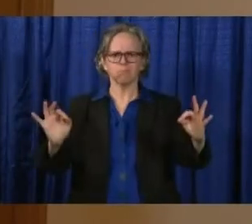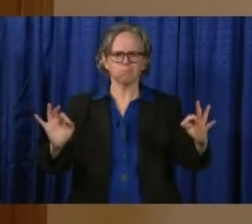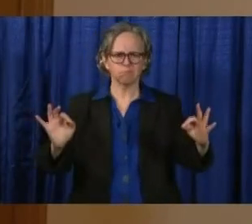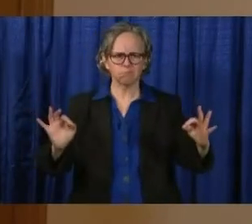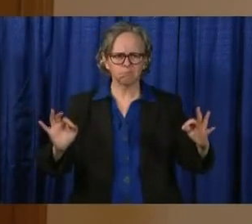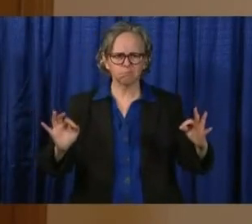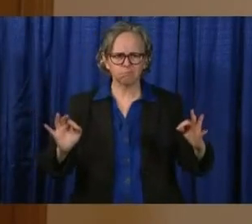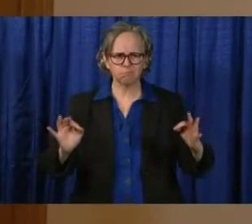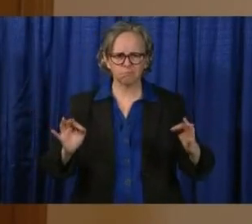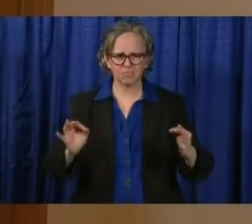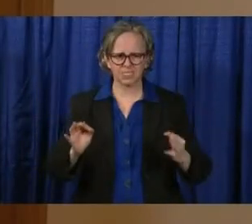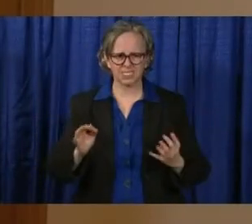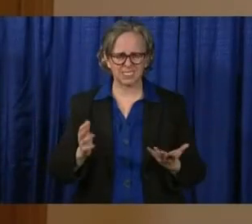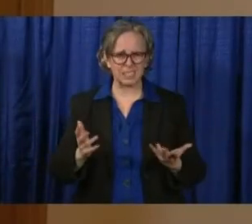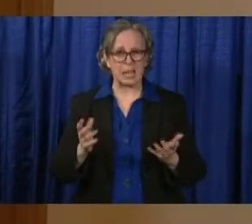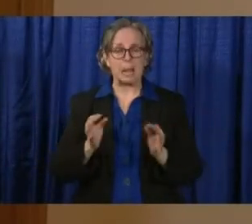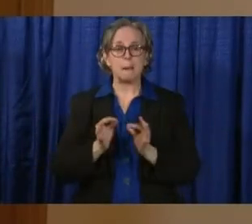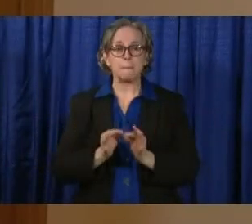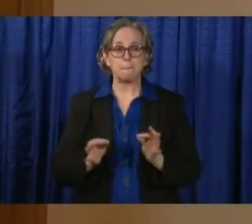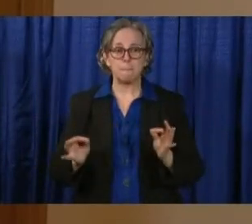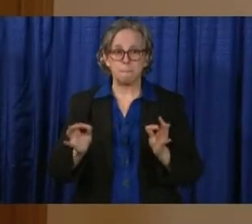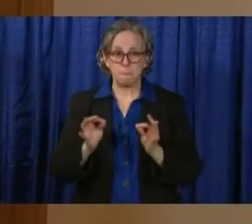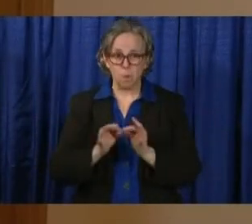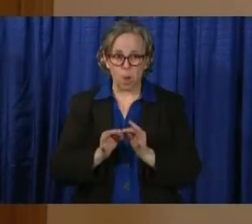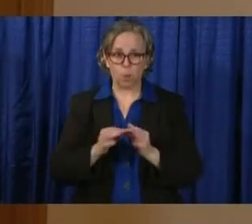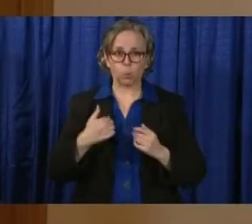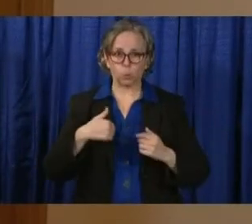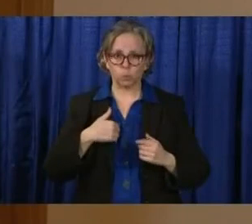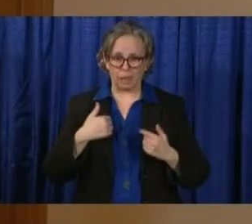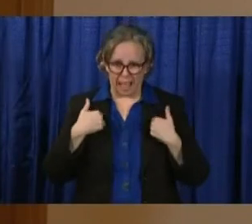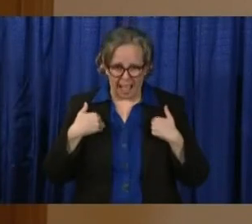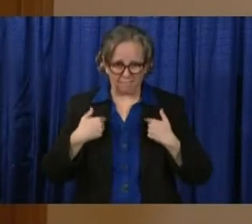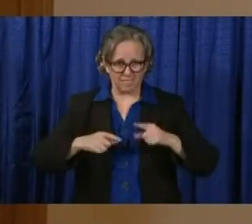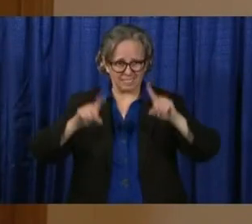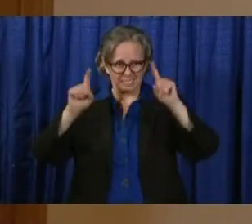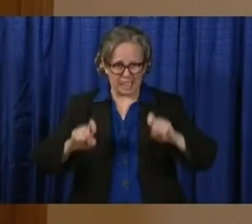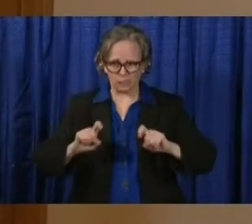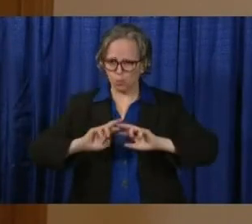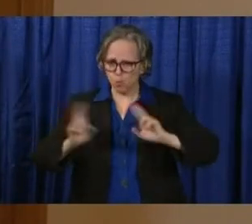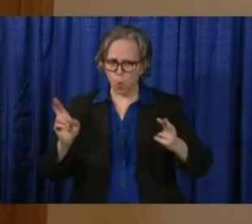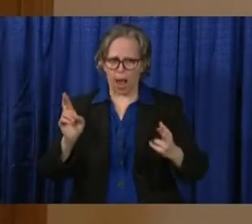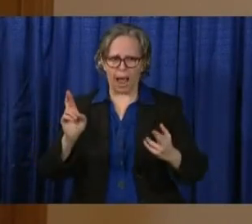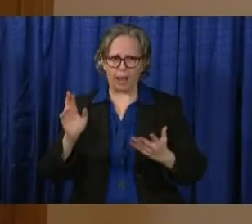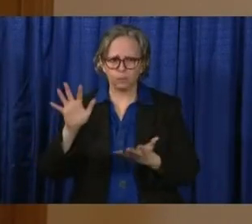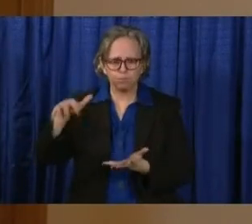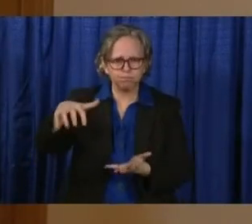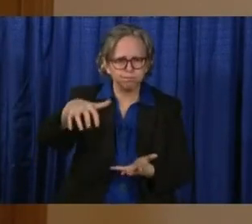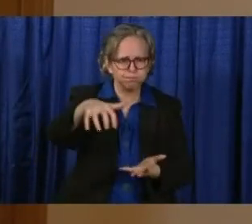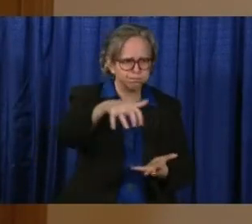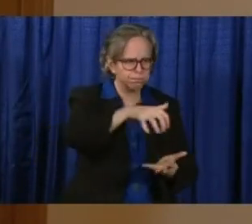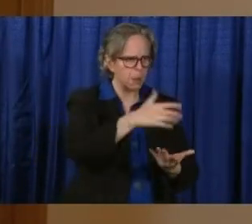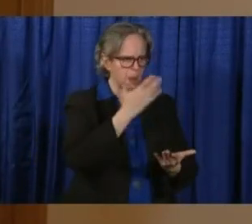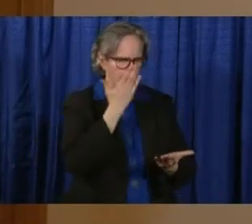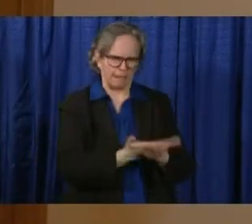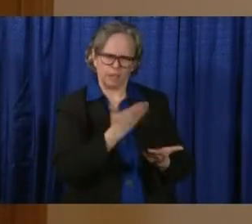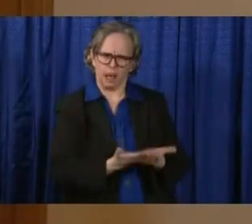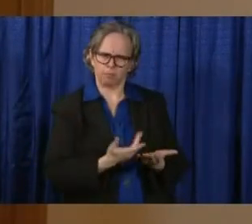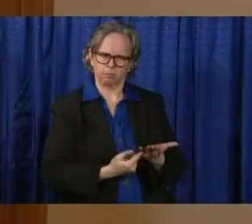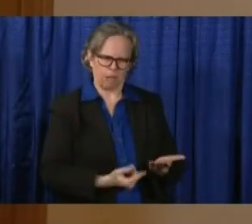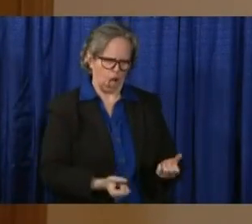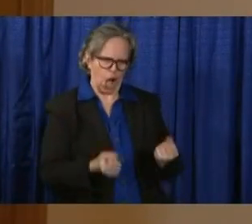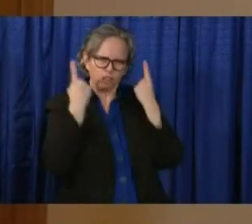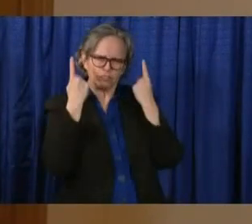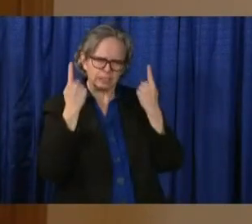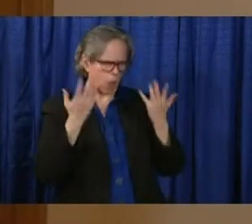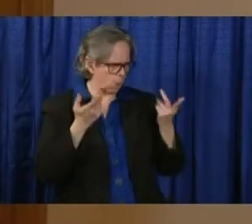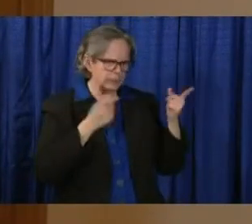And it's crucial that we do that in a way that gives us a very good picture across all populations. So, not only by